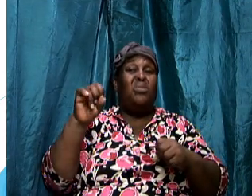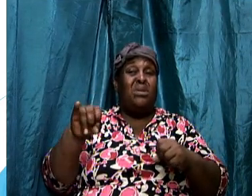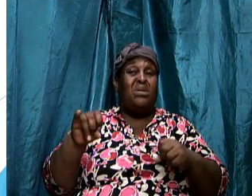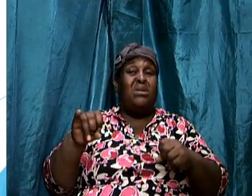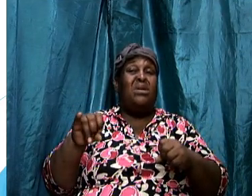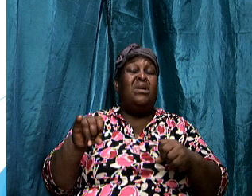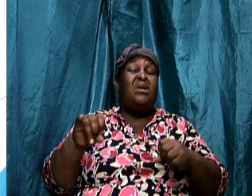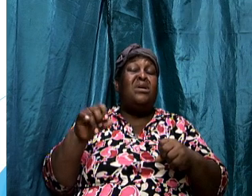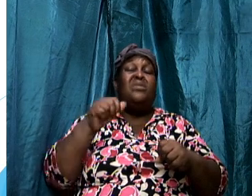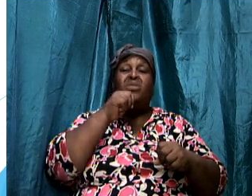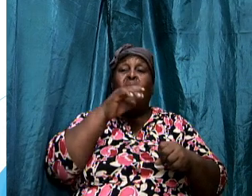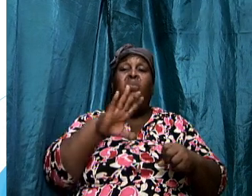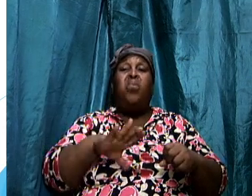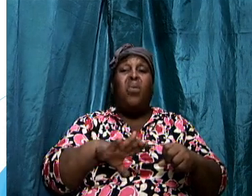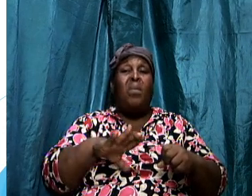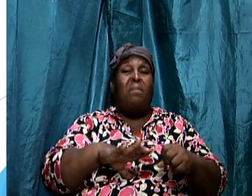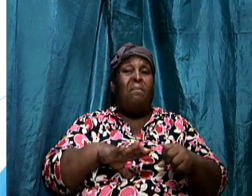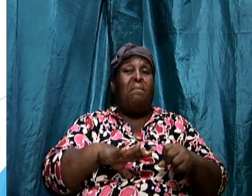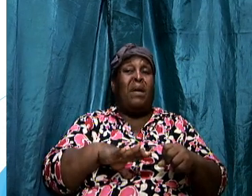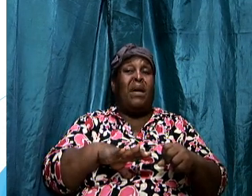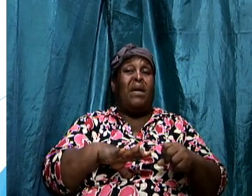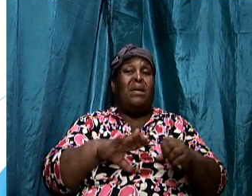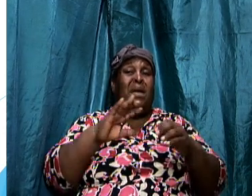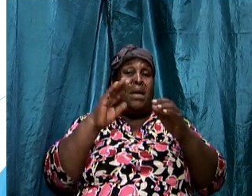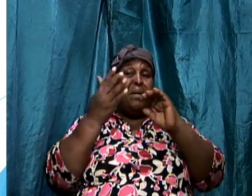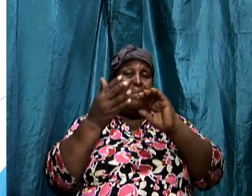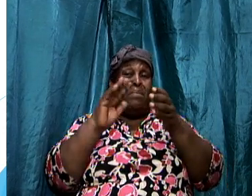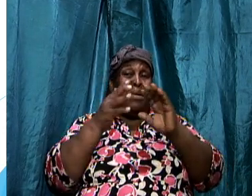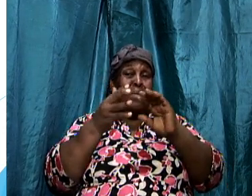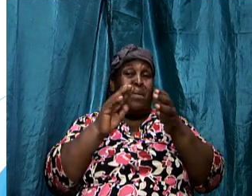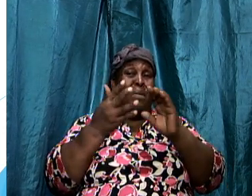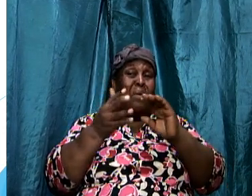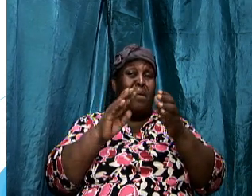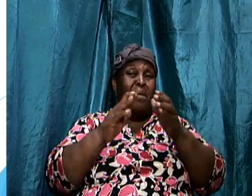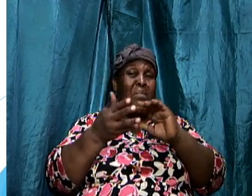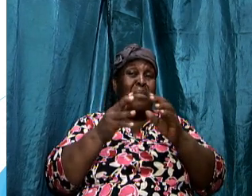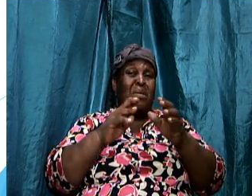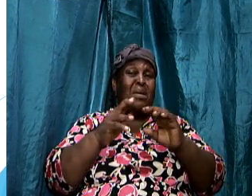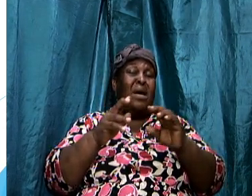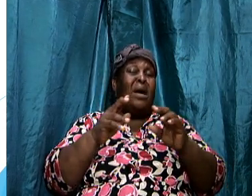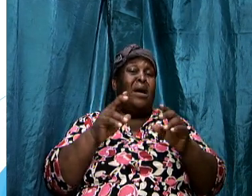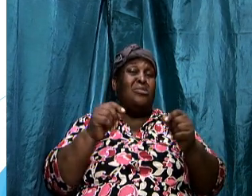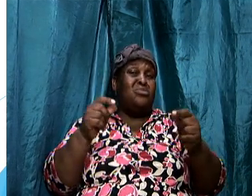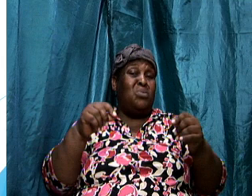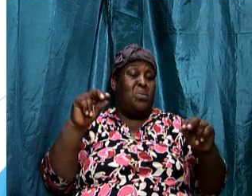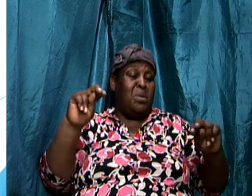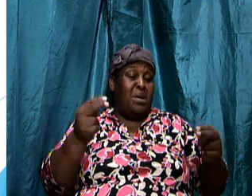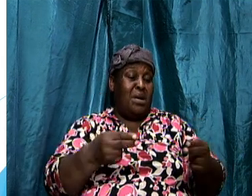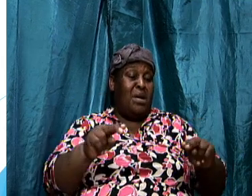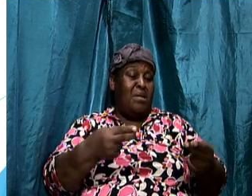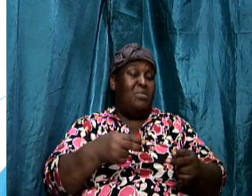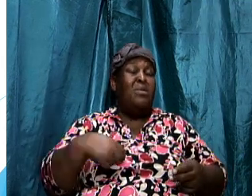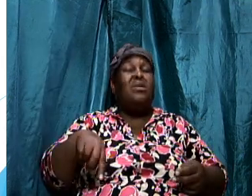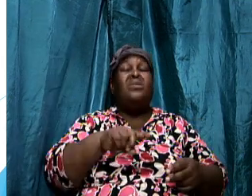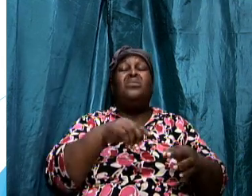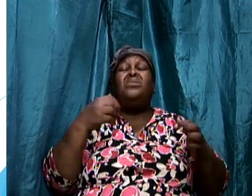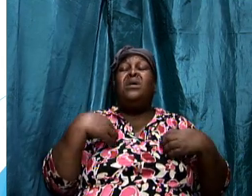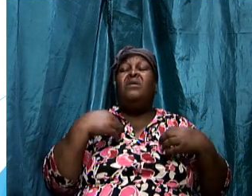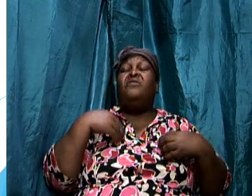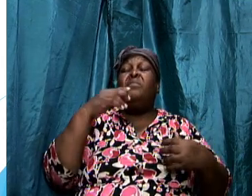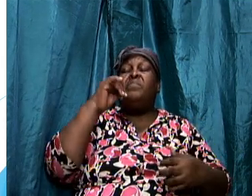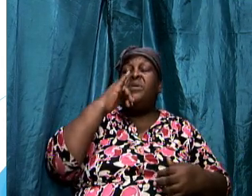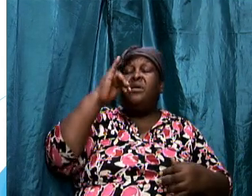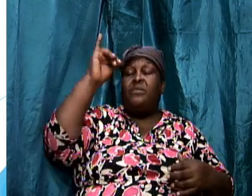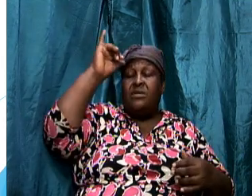she decide to become boys to us or to do harm we would have our parents you know to protect us